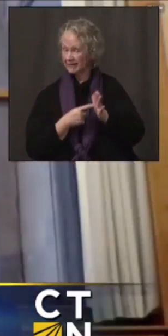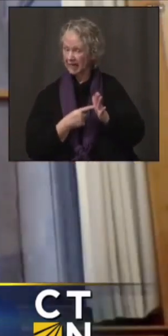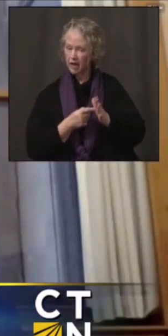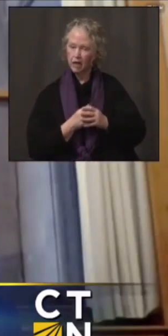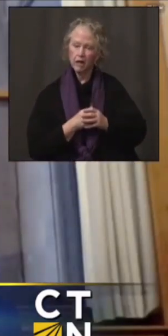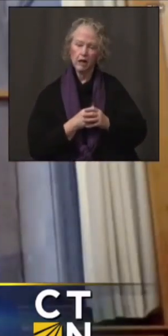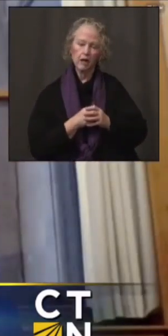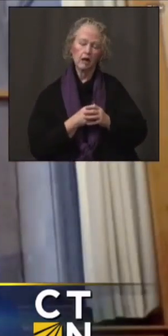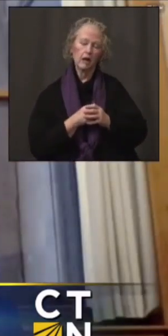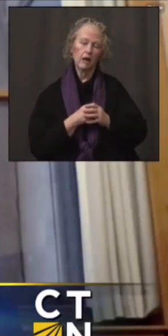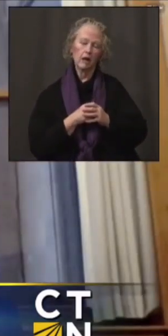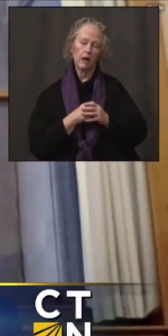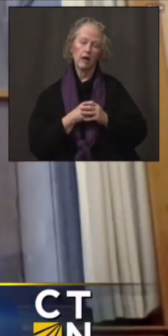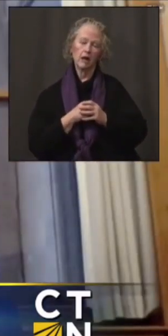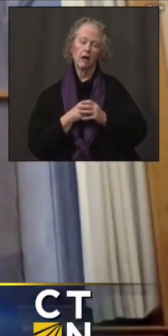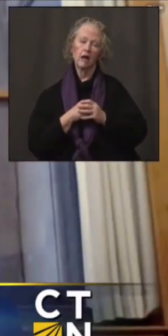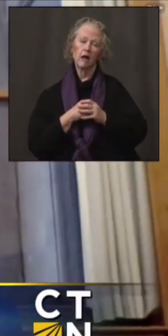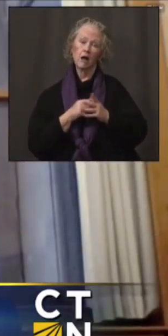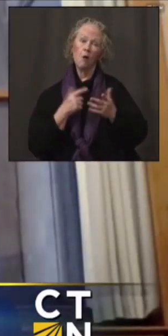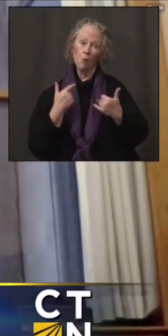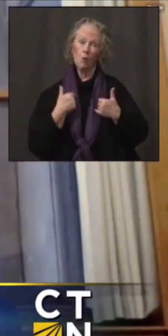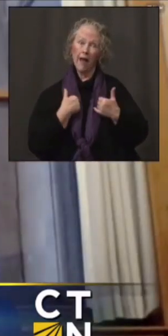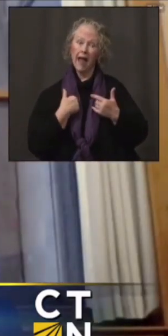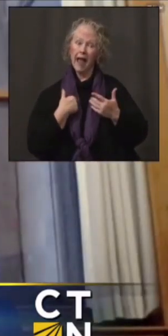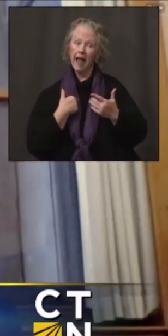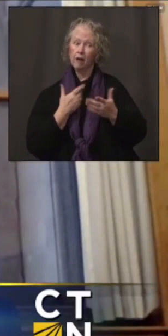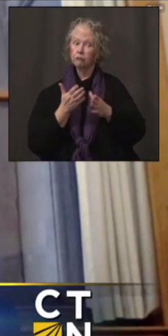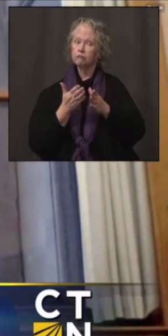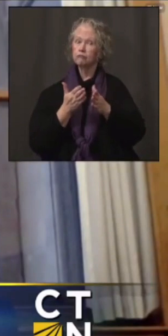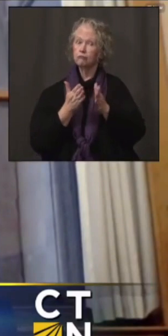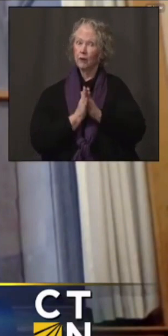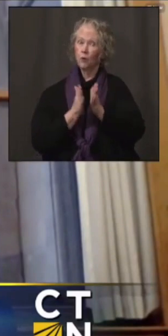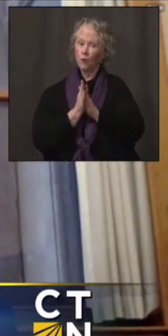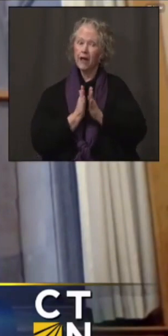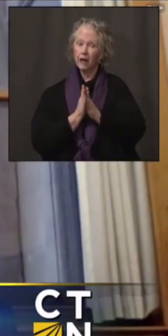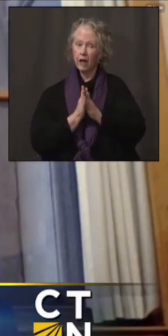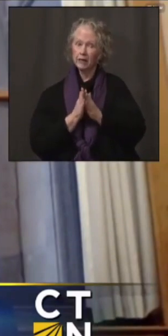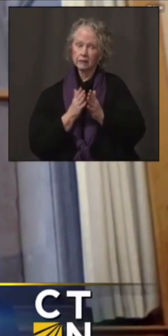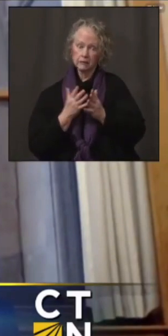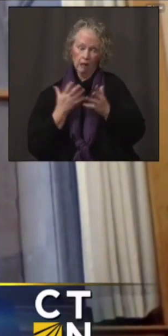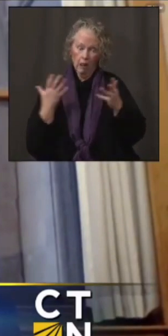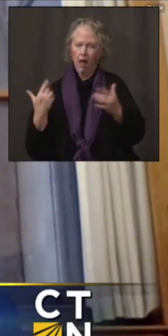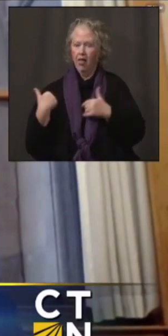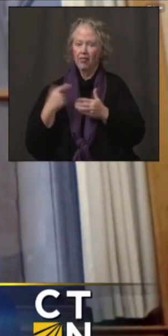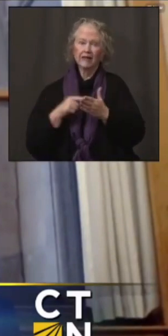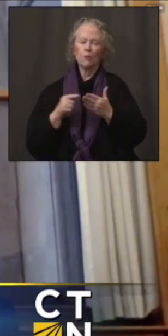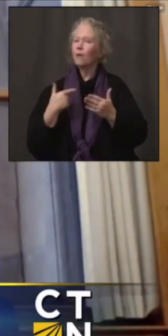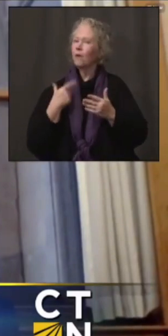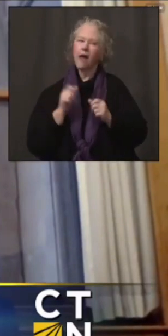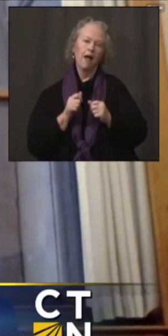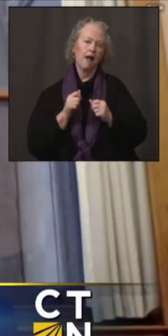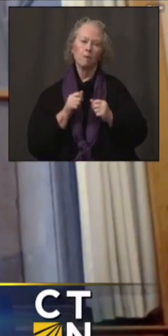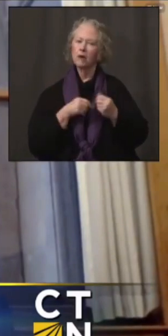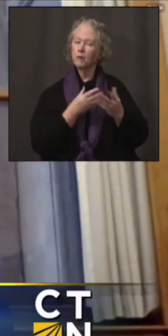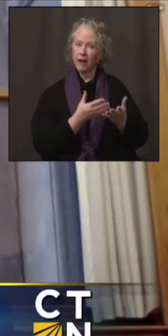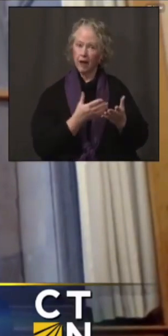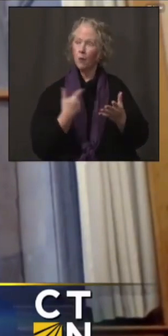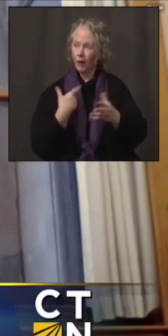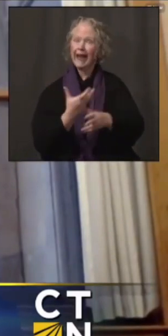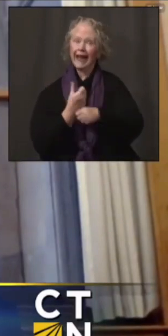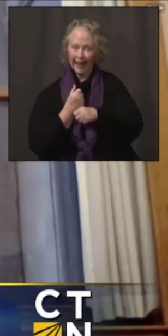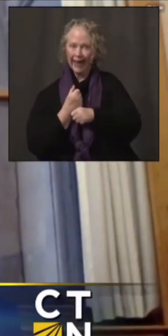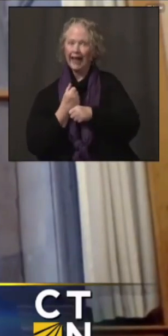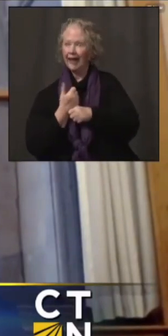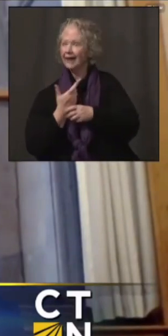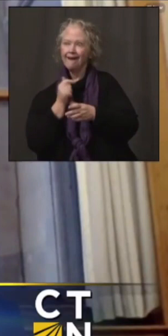to fulfill all of the requests that we received for vaccine doses from our providers this week, right? Because we're just not getting enough into the state right now. So